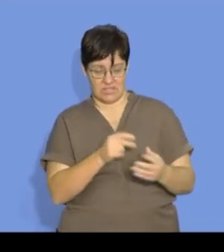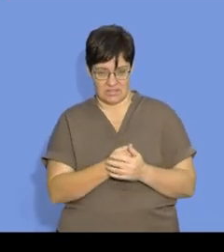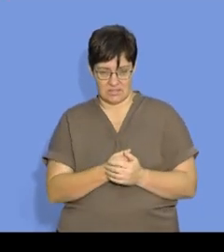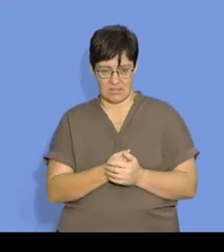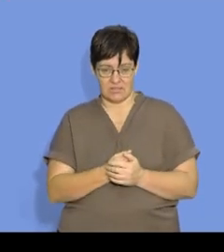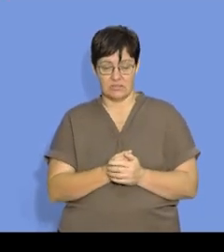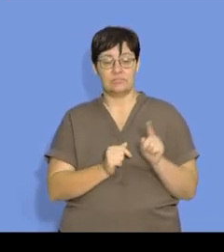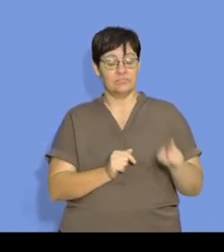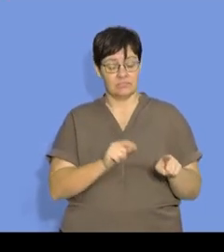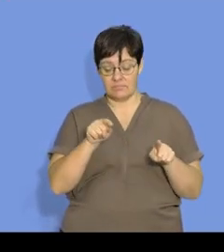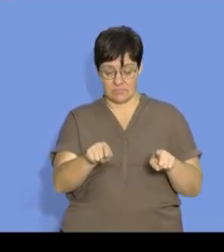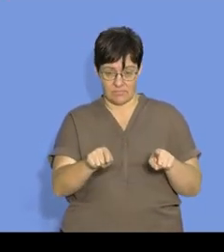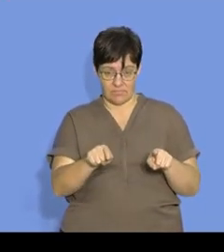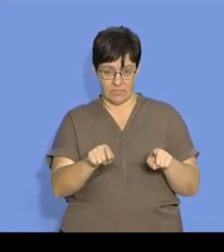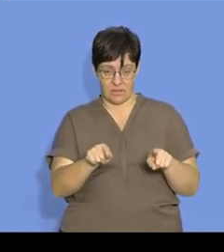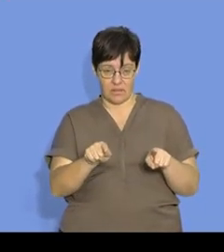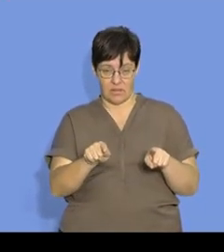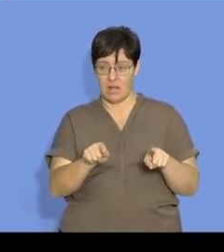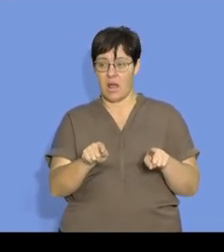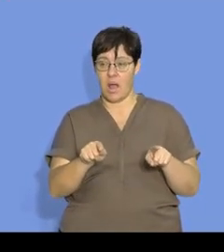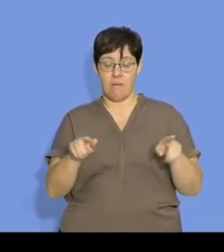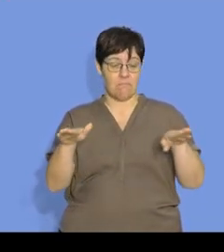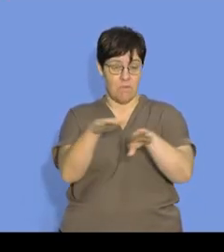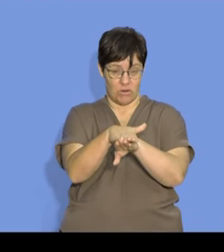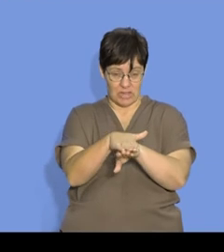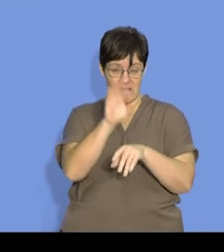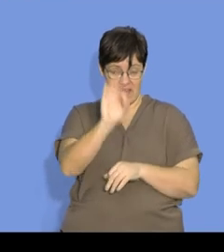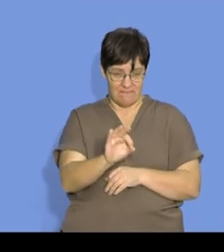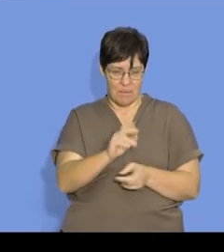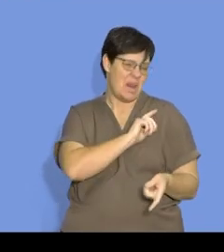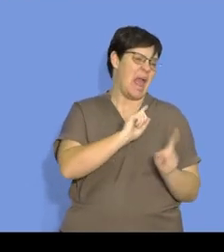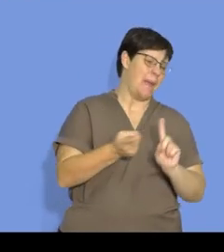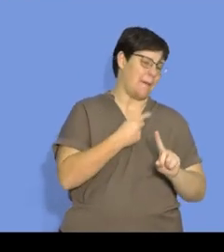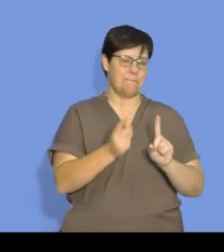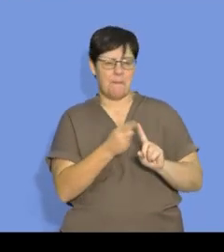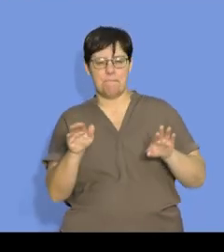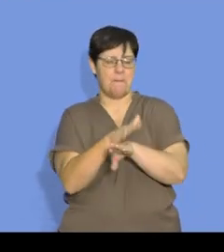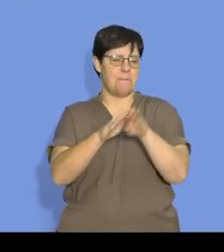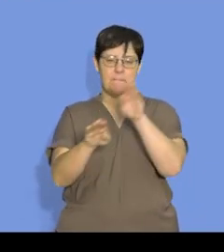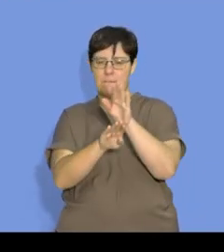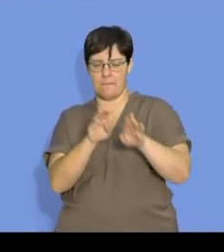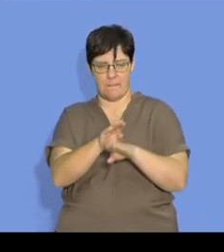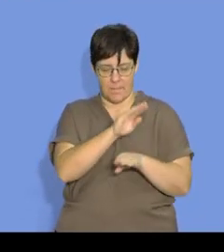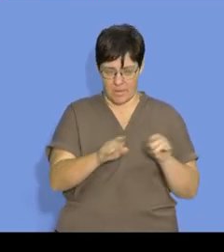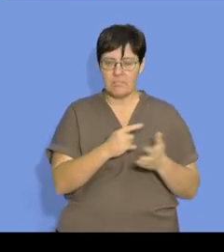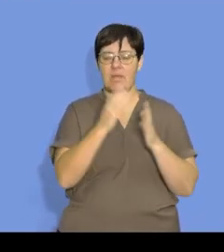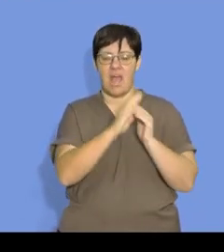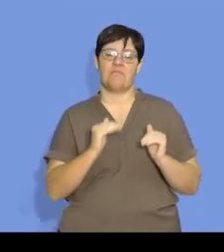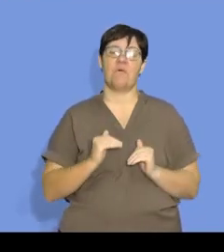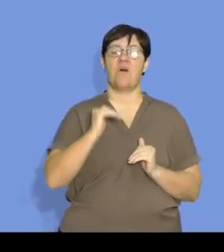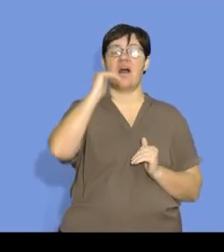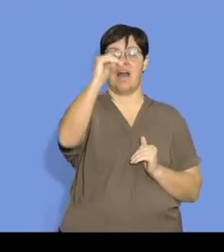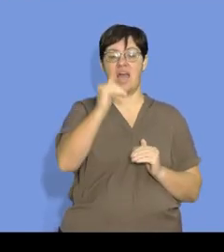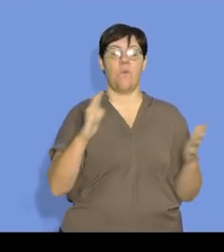When both these are met, and we have many collisions happening, we will have a